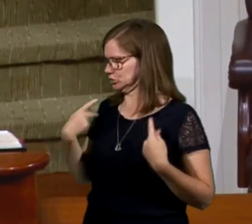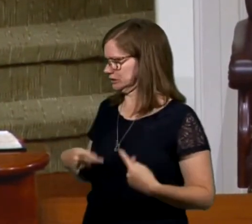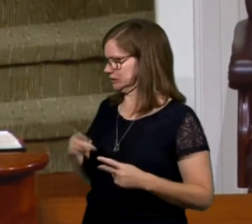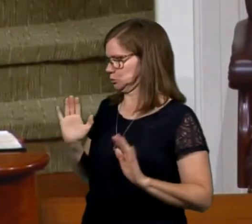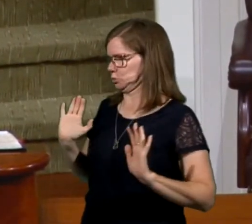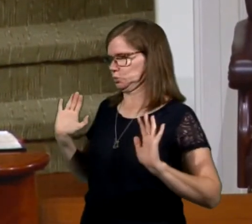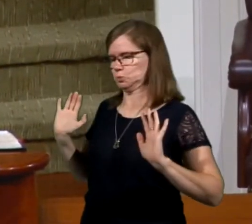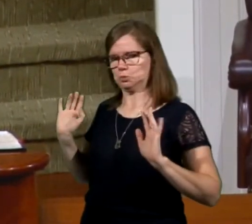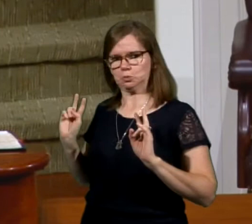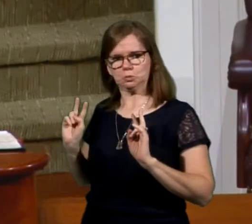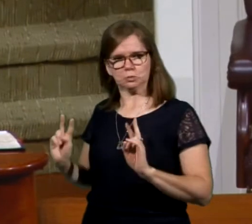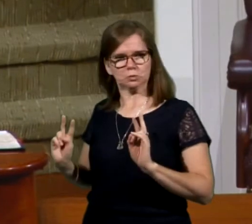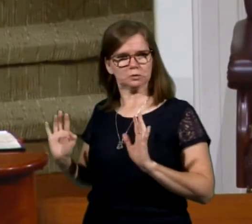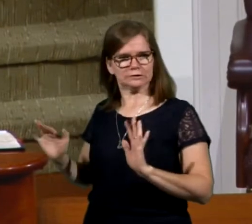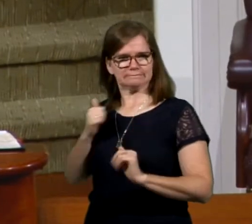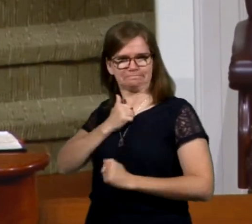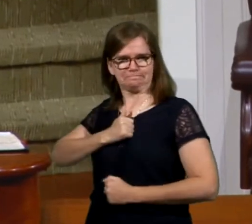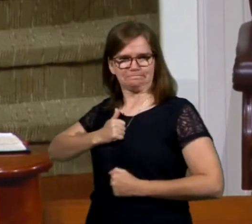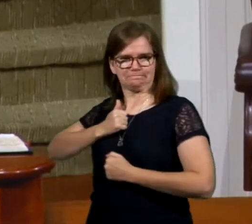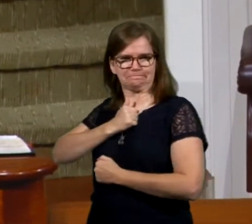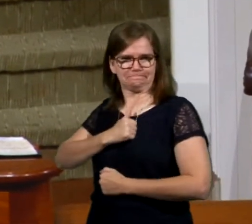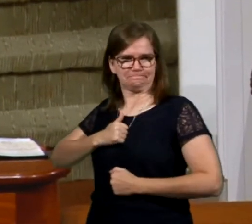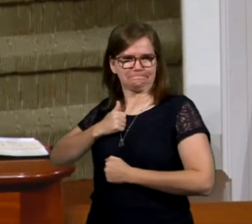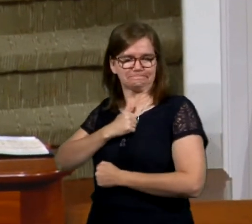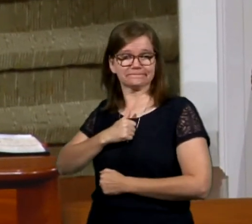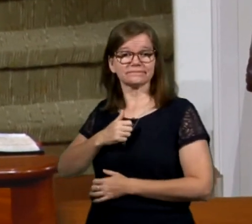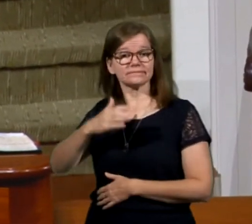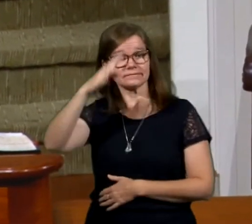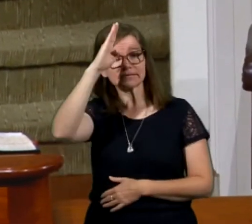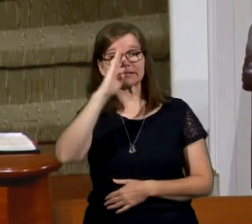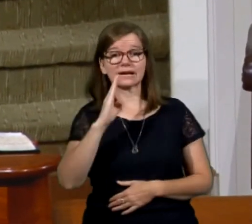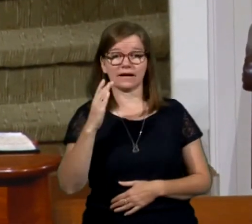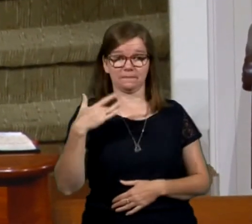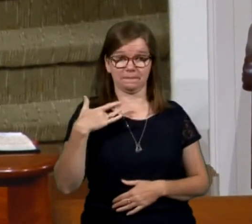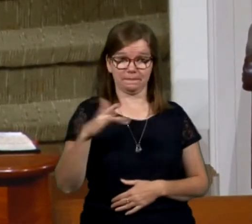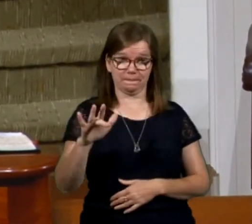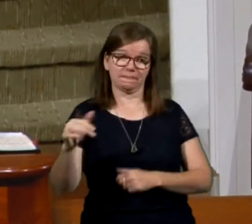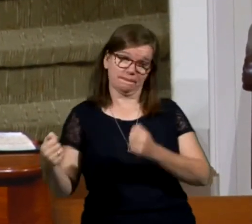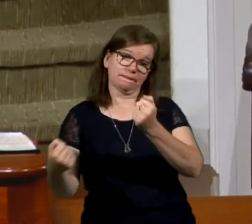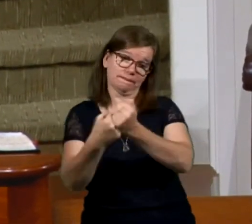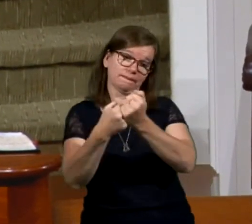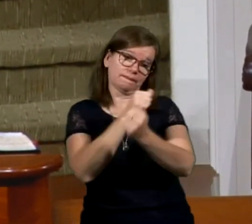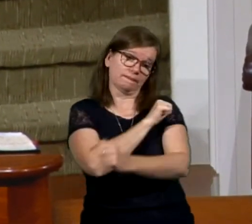God, the God, the one that God put there. By the way, God usually sides with authority.